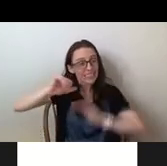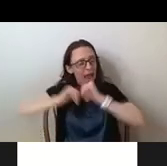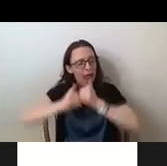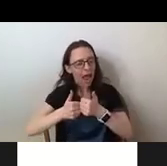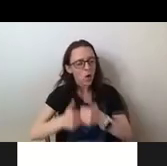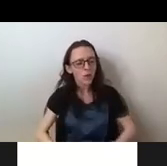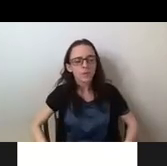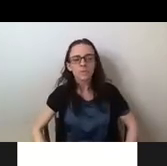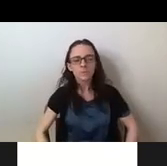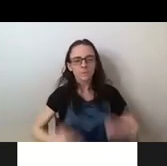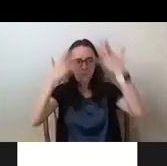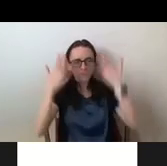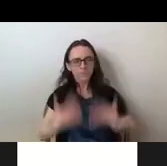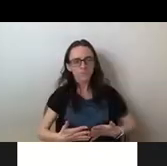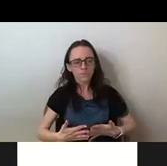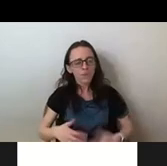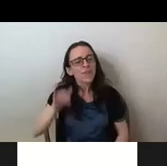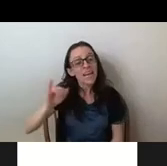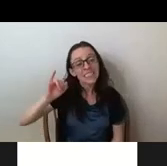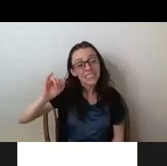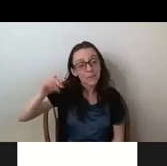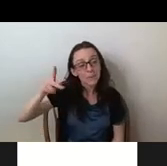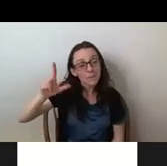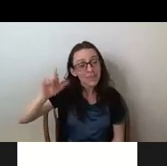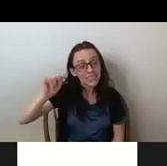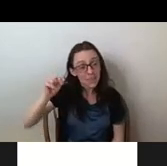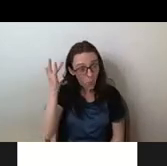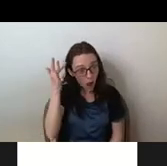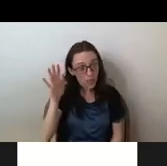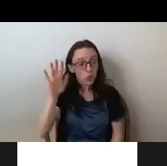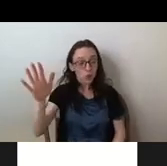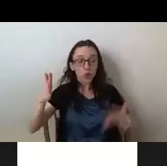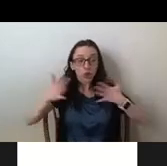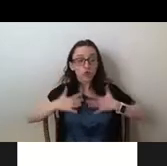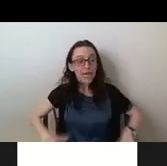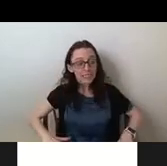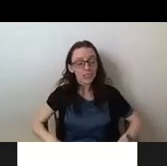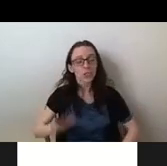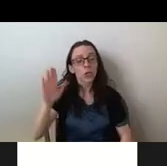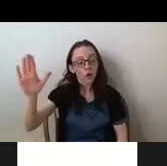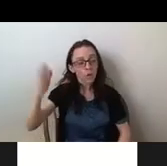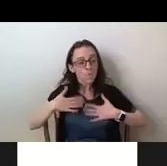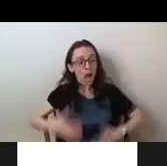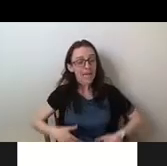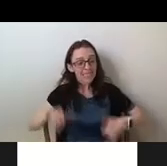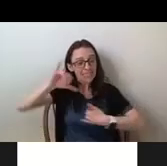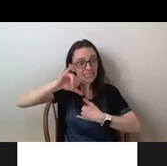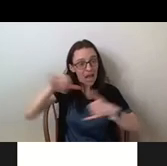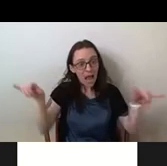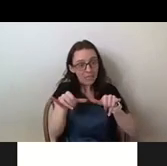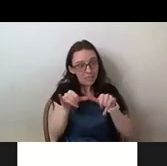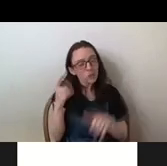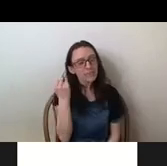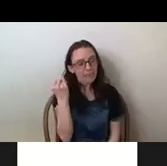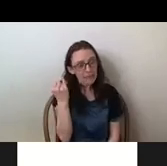this image is an implicit mode of resistance because it shows how her choice of clothing address, her body size, she's pretty thin, her